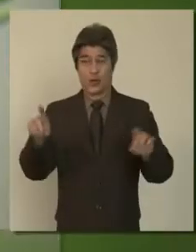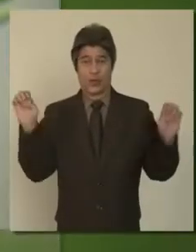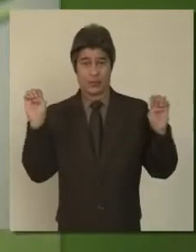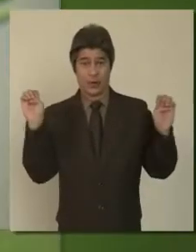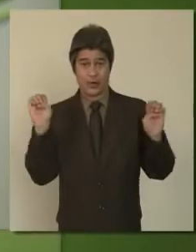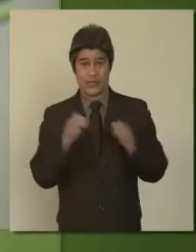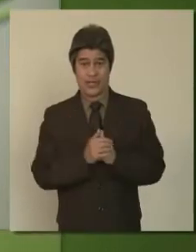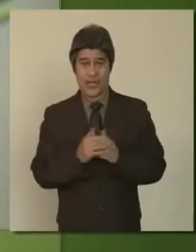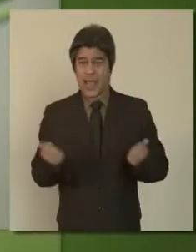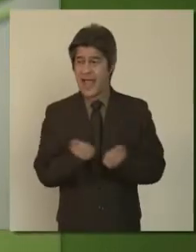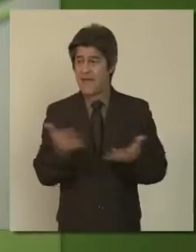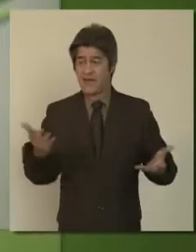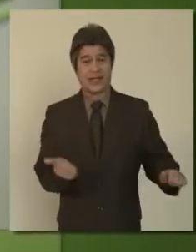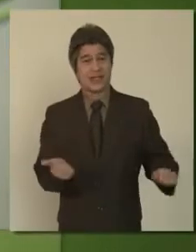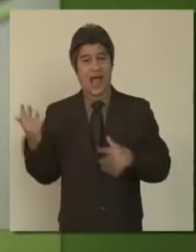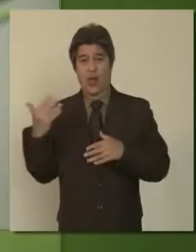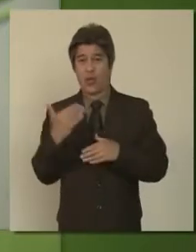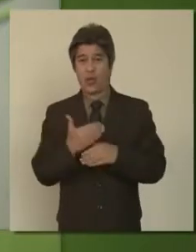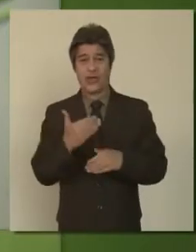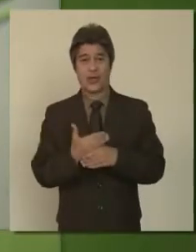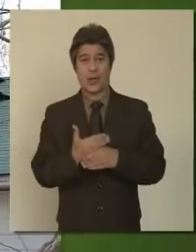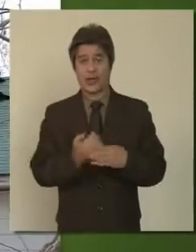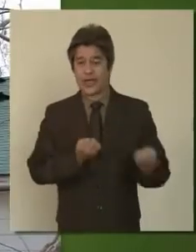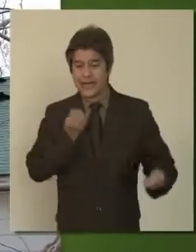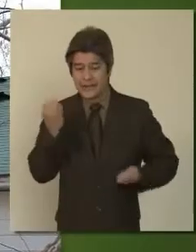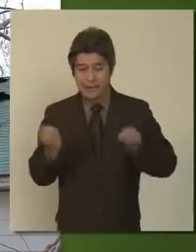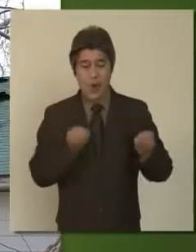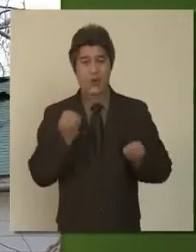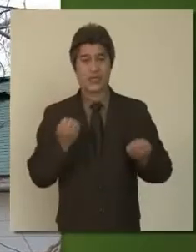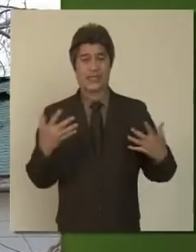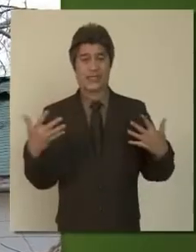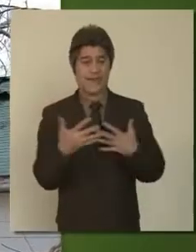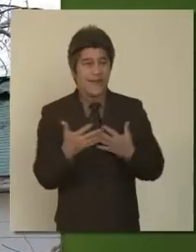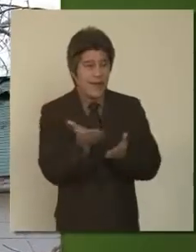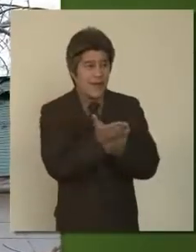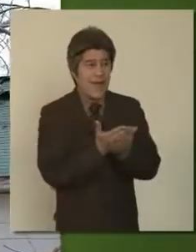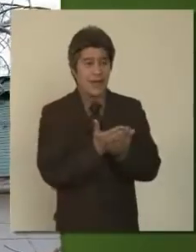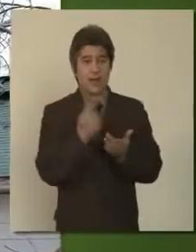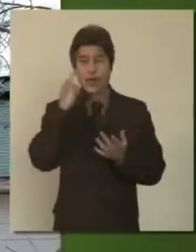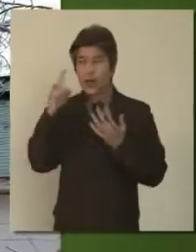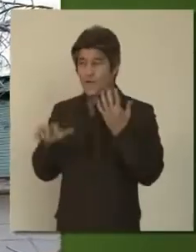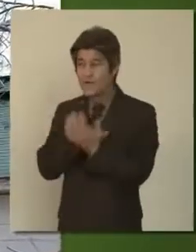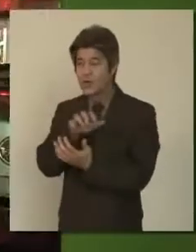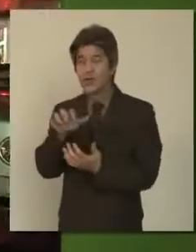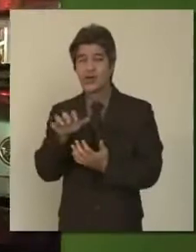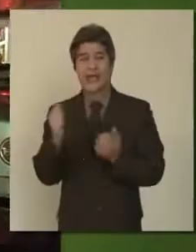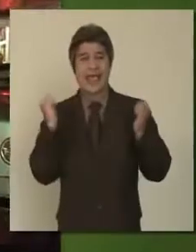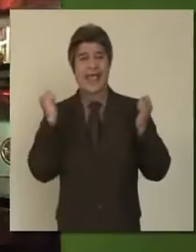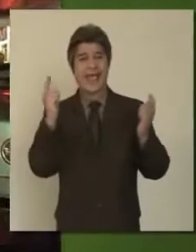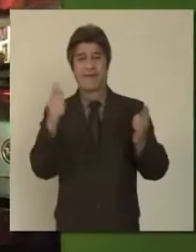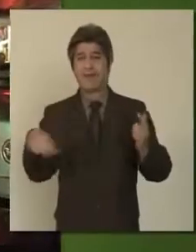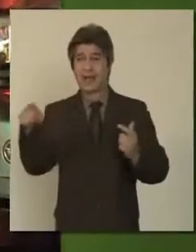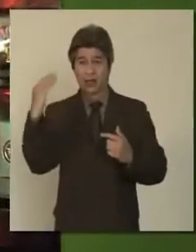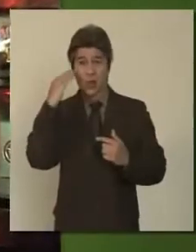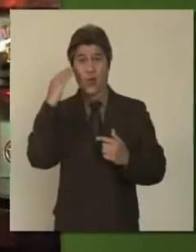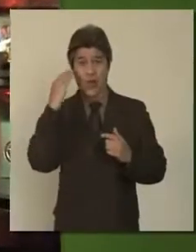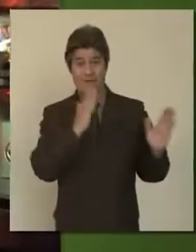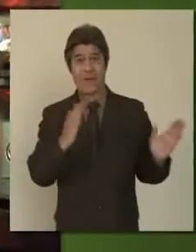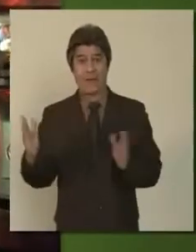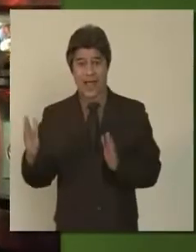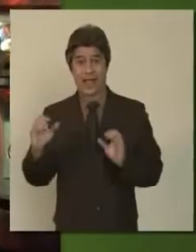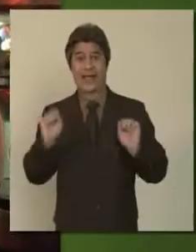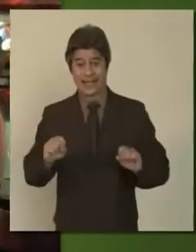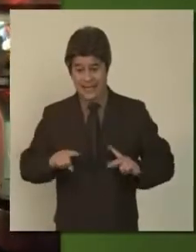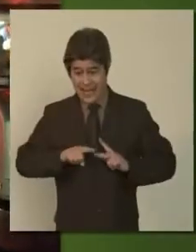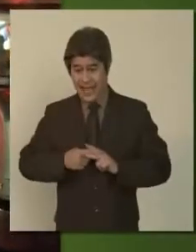In an emergency, everything goes out the window. Your emotions, the fear factor, confusion, if everybody's aware of the